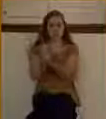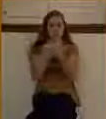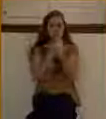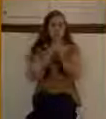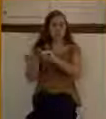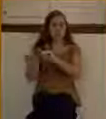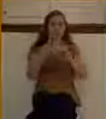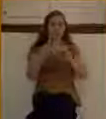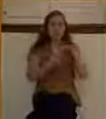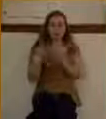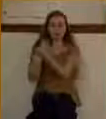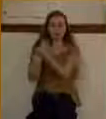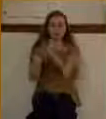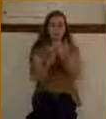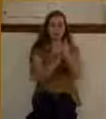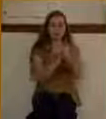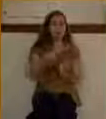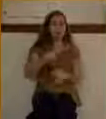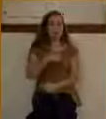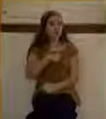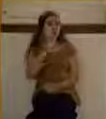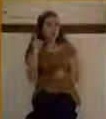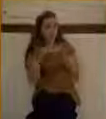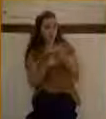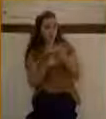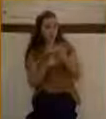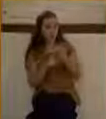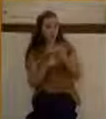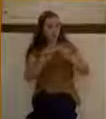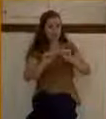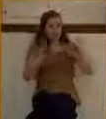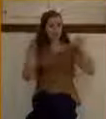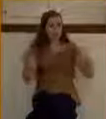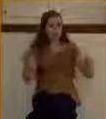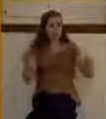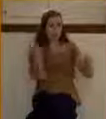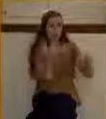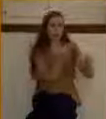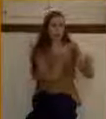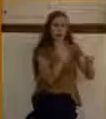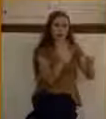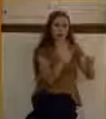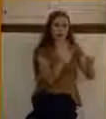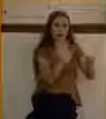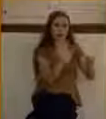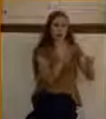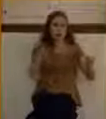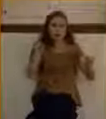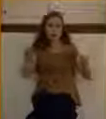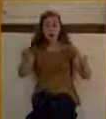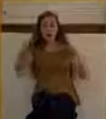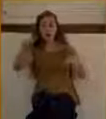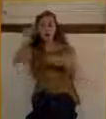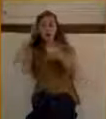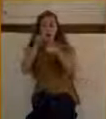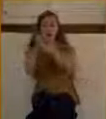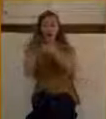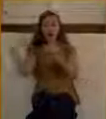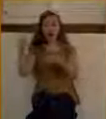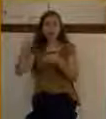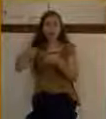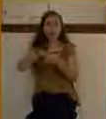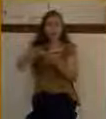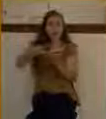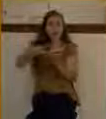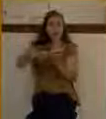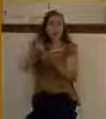purposeful contrast. You remember the rich young ruler? We saw that story a few weeks ago. Remember, the rich young ruler came to Jesus,